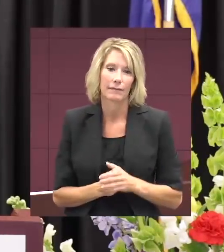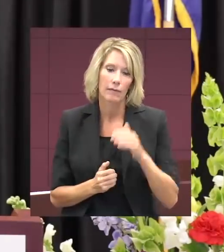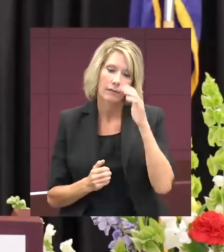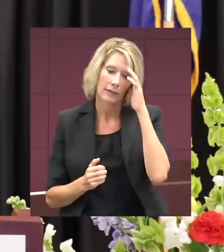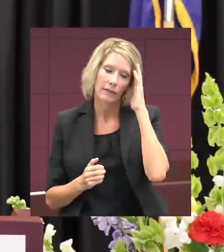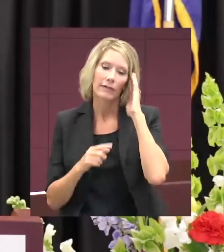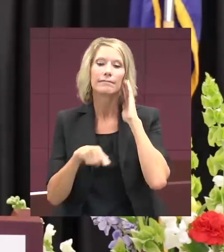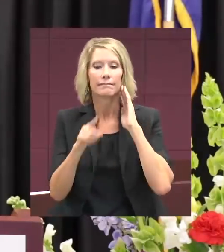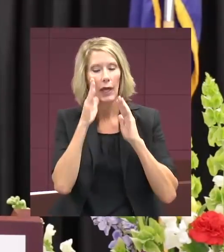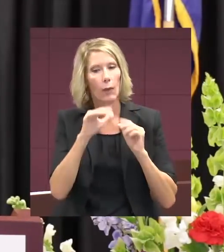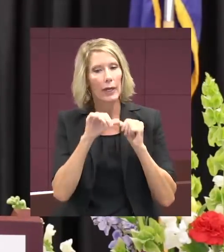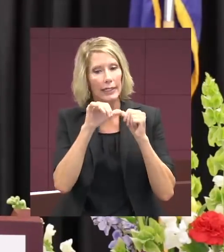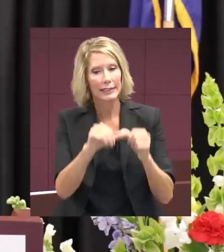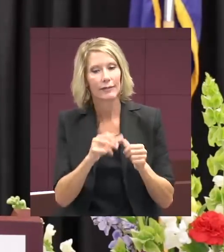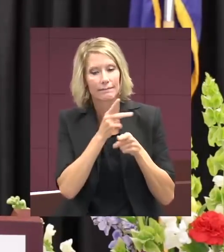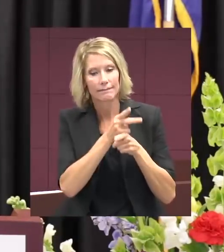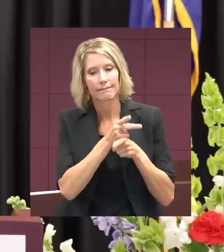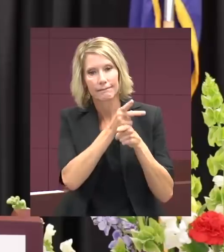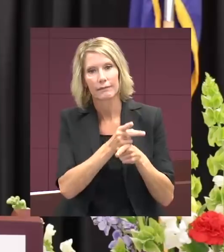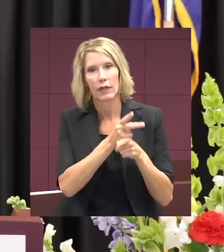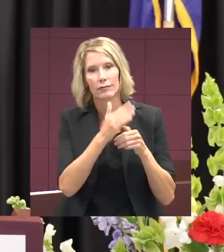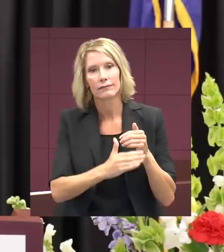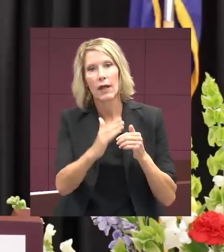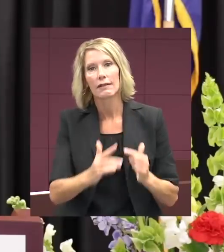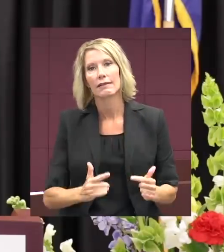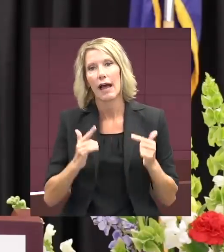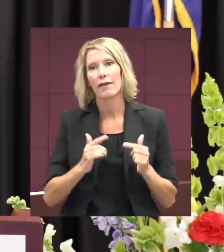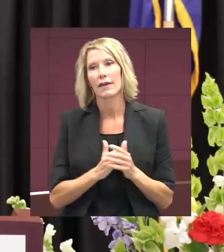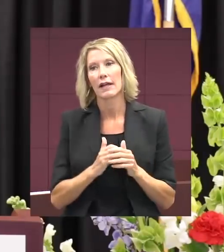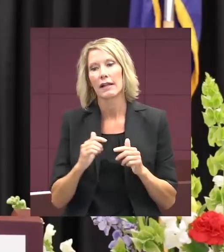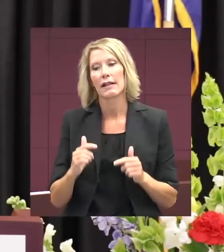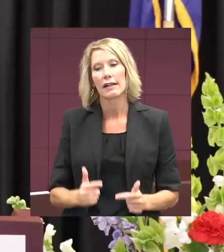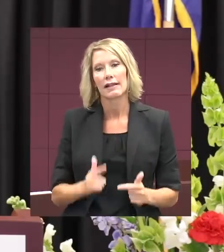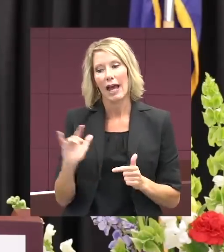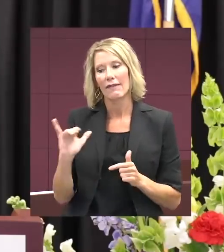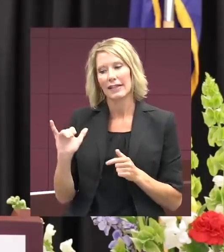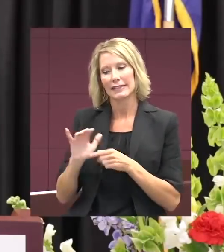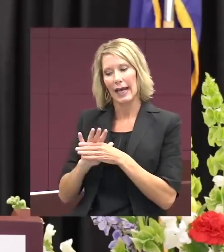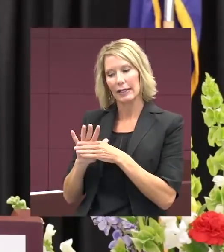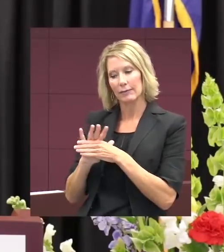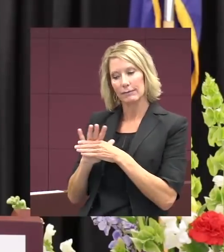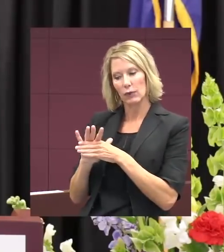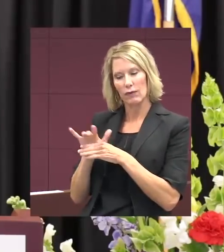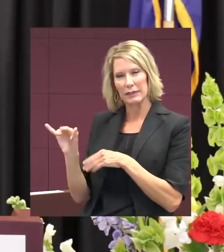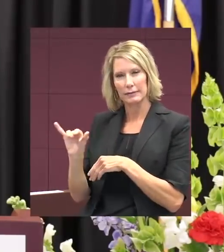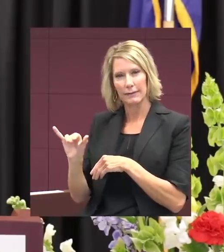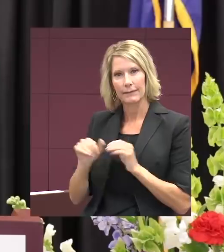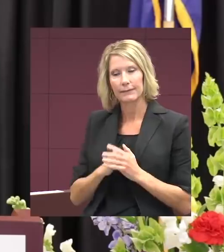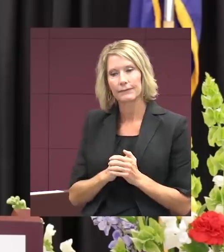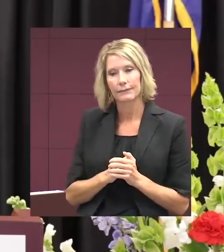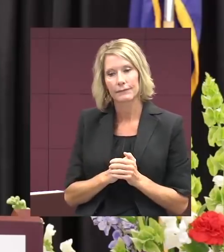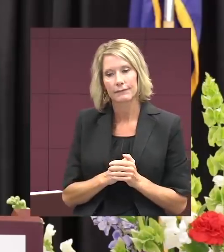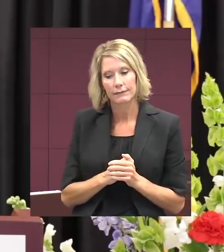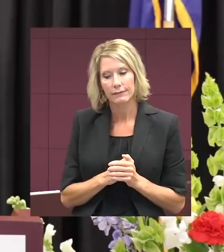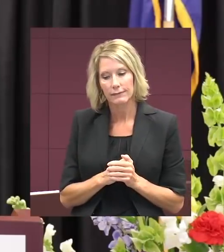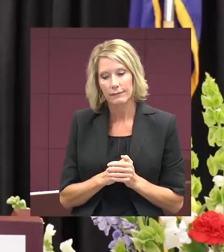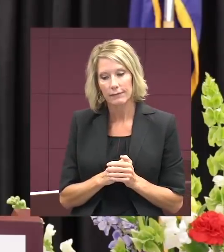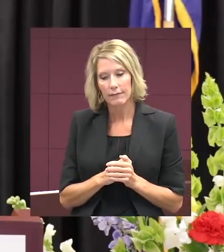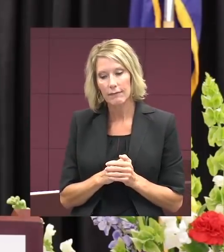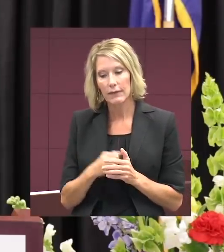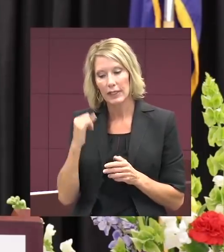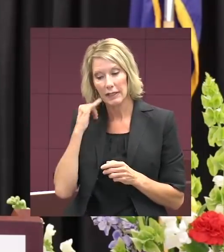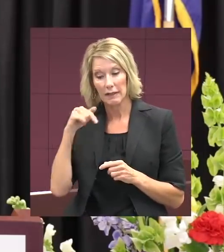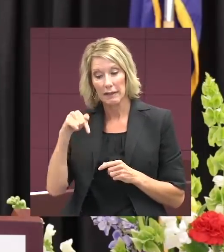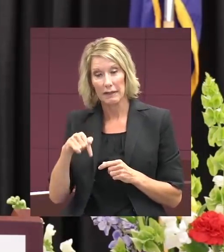continue to shepherd you through life. Life is like a moving picture, a movie, so to speak. This one, whether it was a